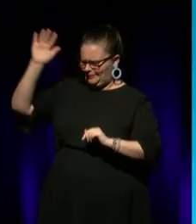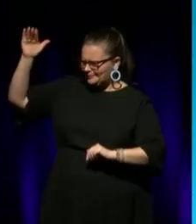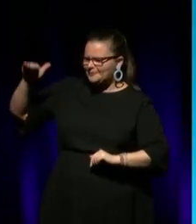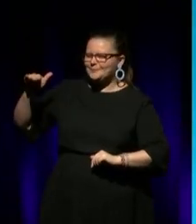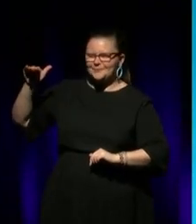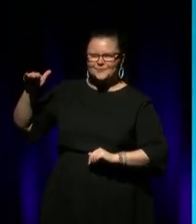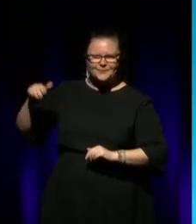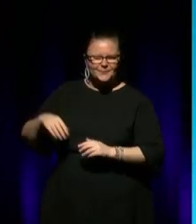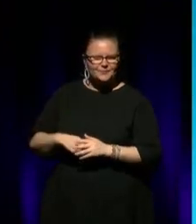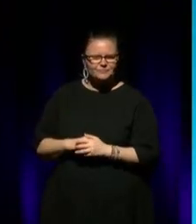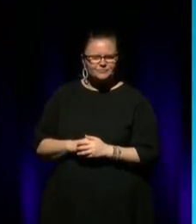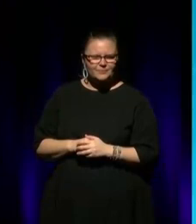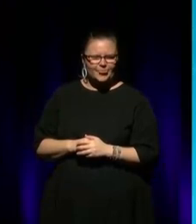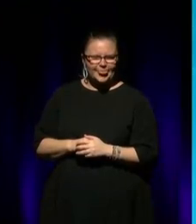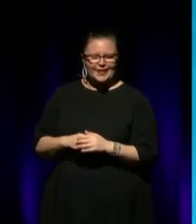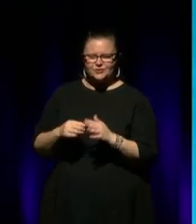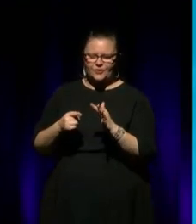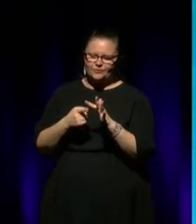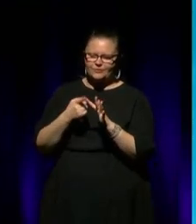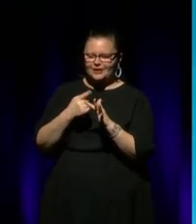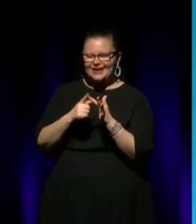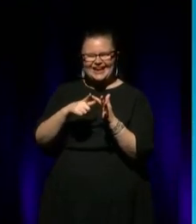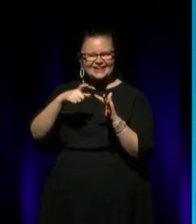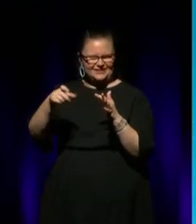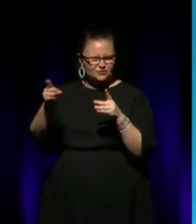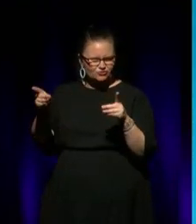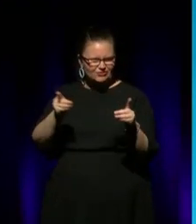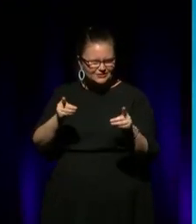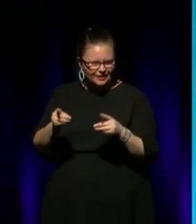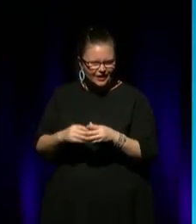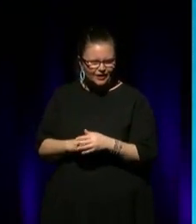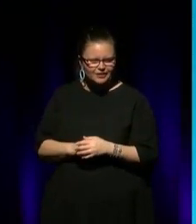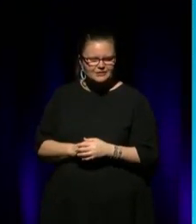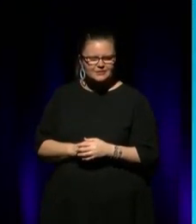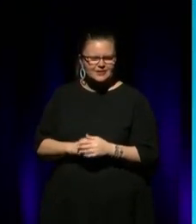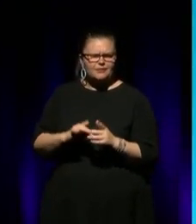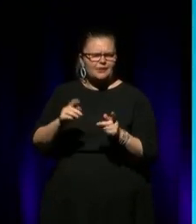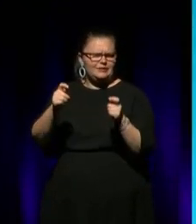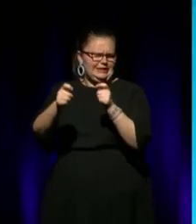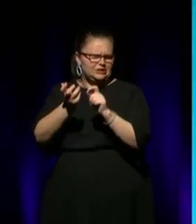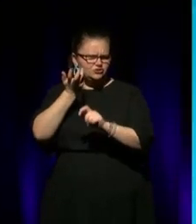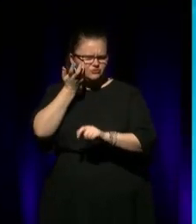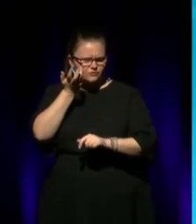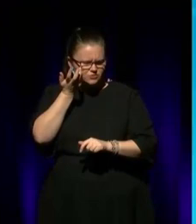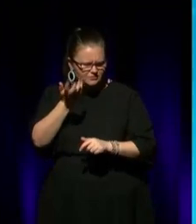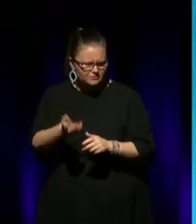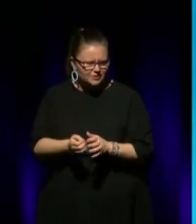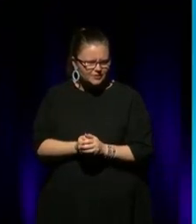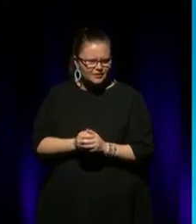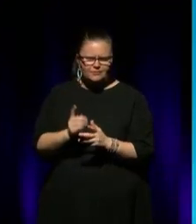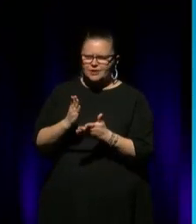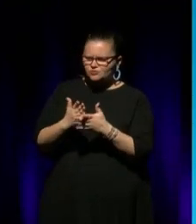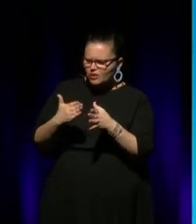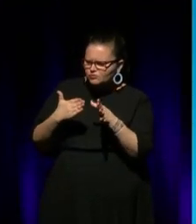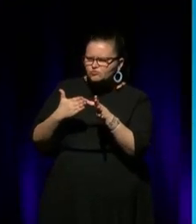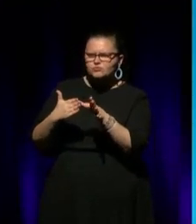has been our executive director, you know. You know, maybe that will change in years to come. But, you know, we were responding to